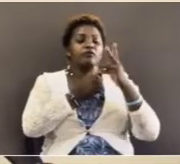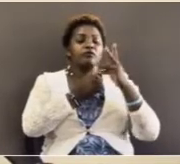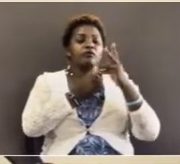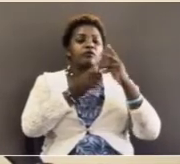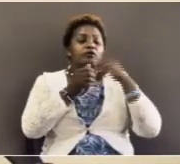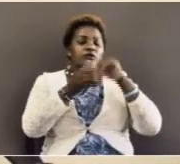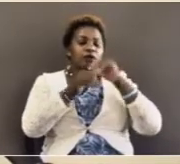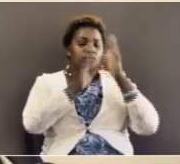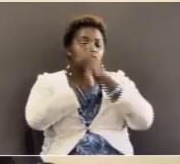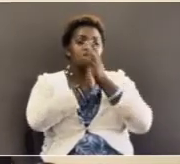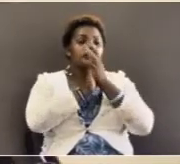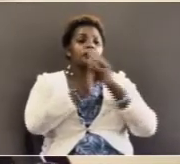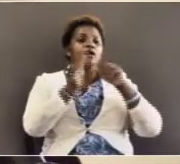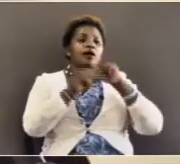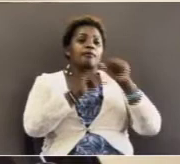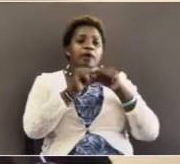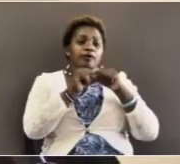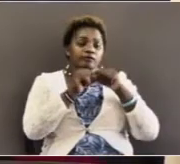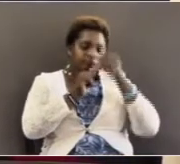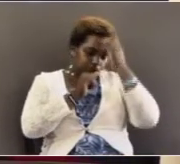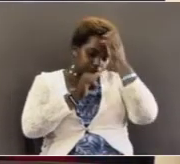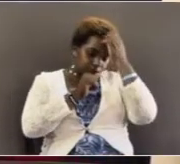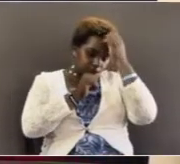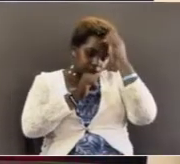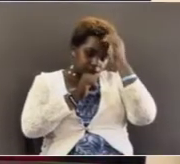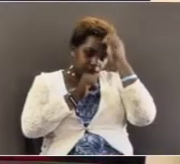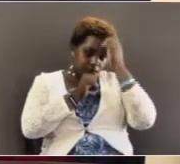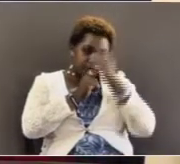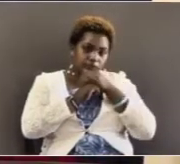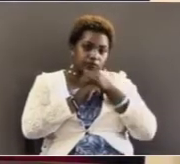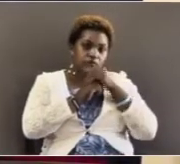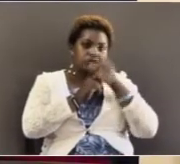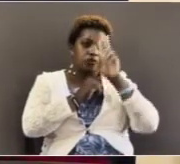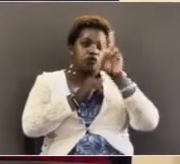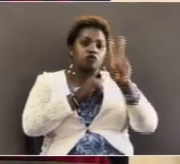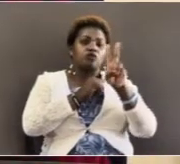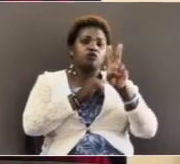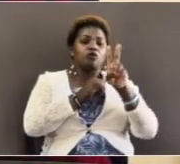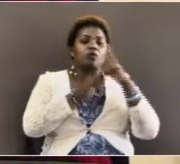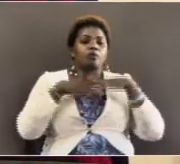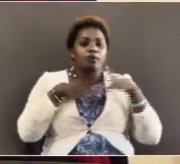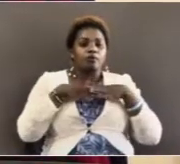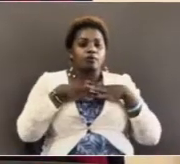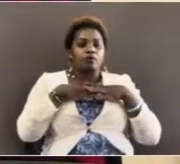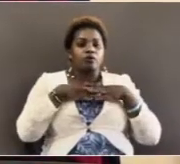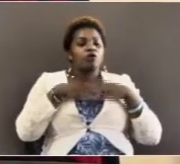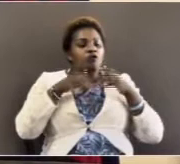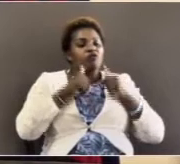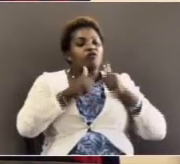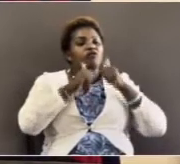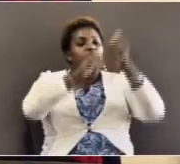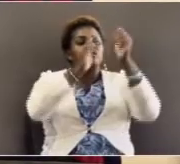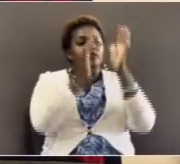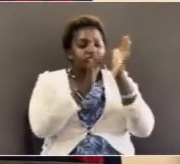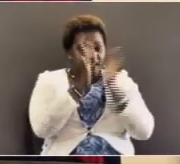familiar story of two people who followed Jesus,